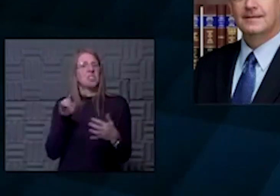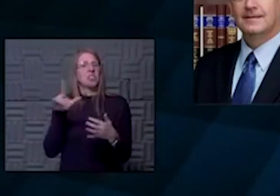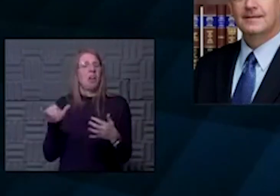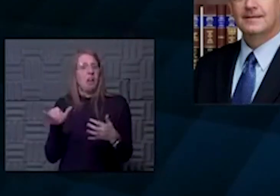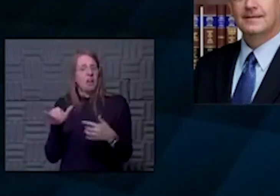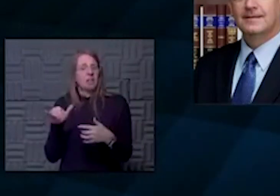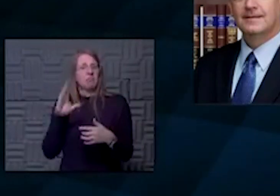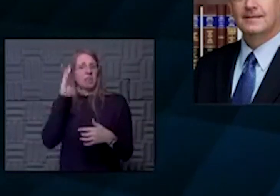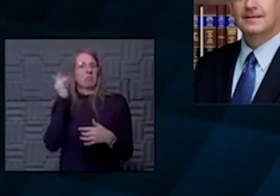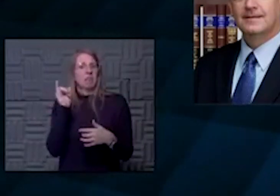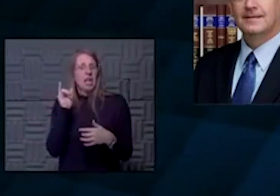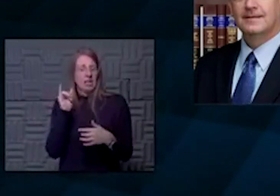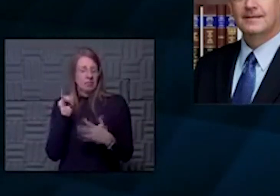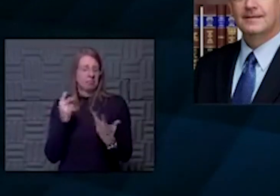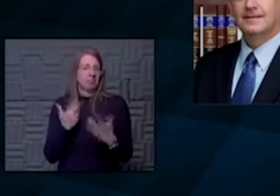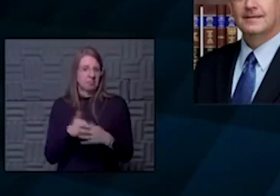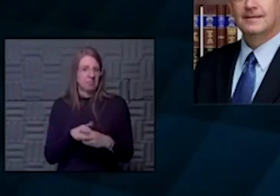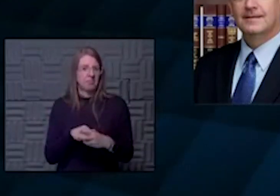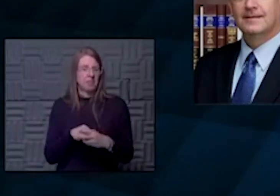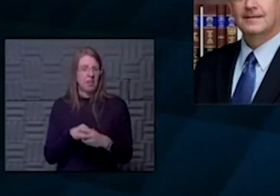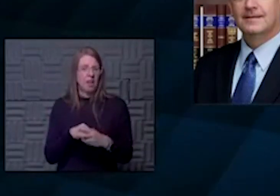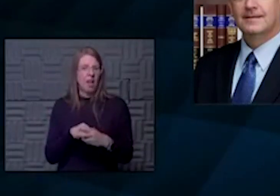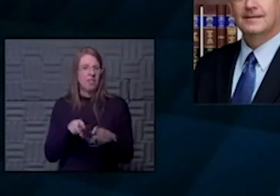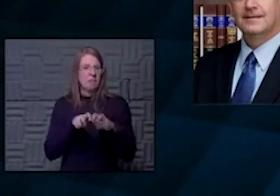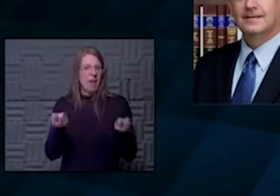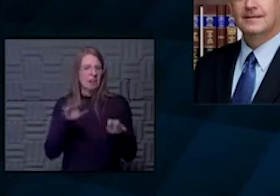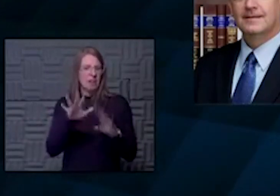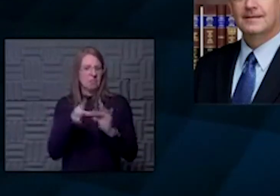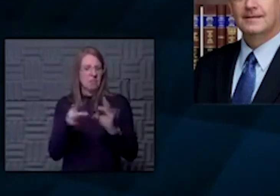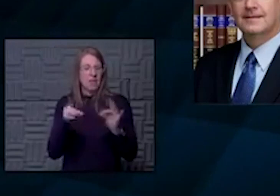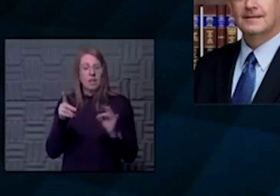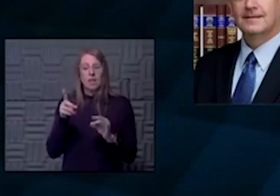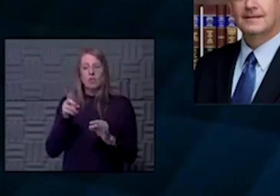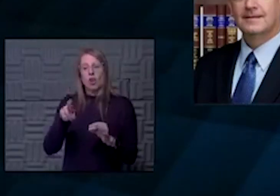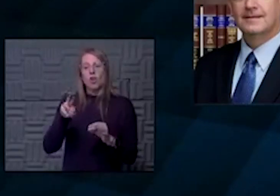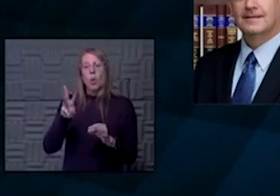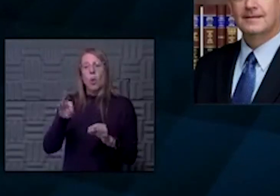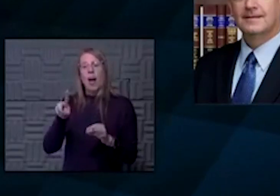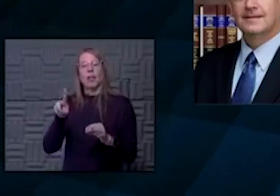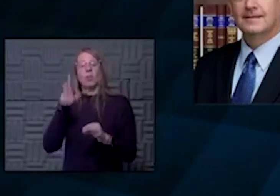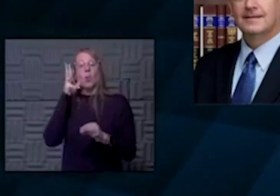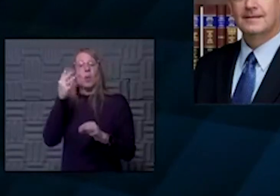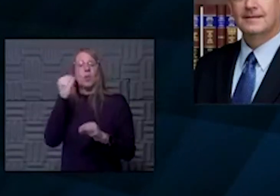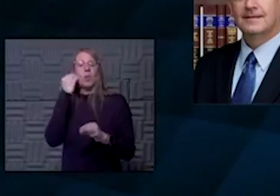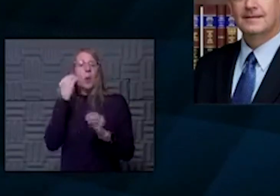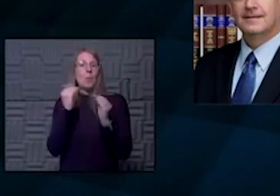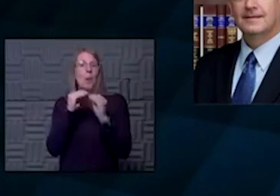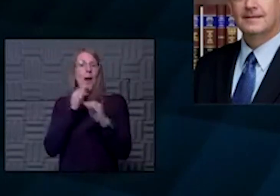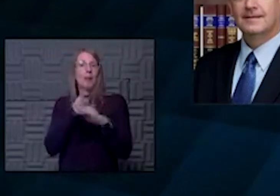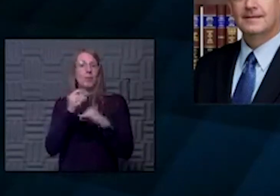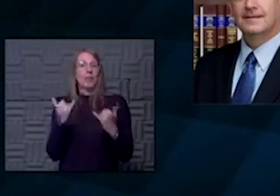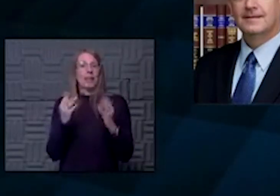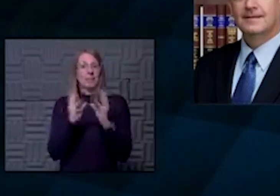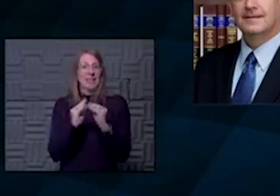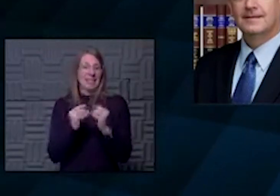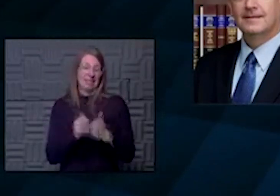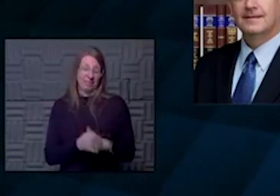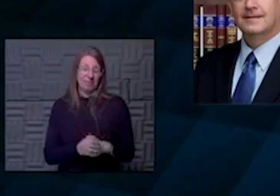July, it looks like based on what they say. But as Dr. Wilde mentioned, we'll know more after today's meeting and